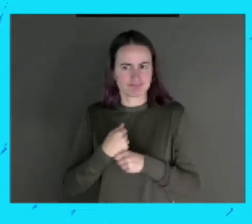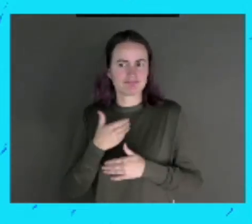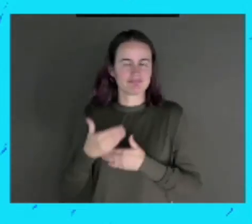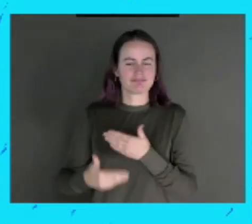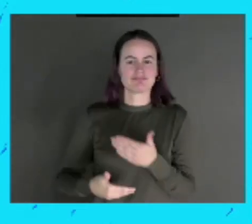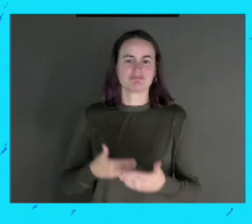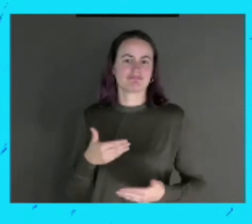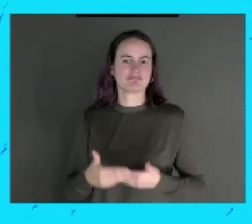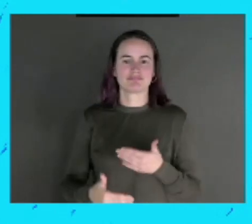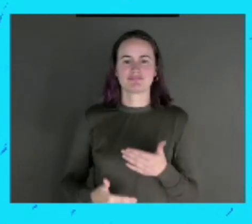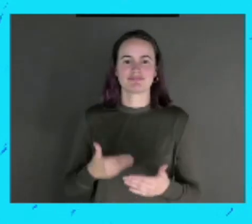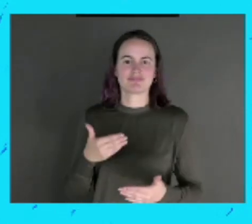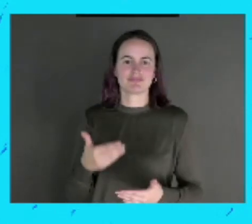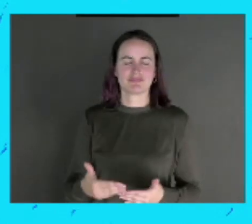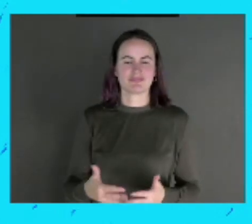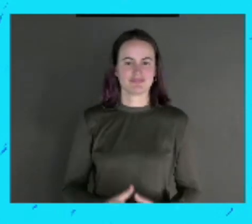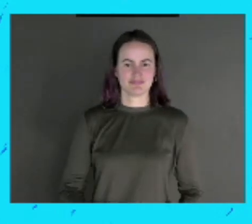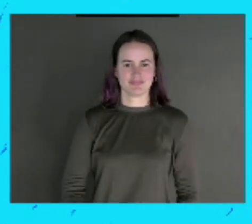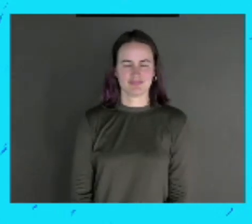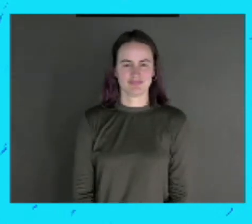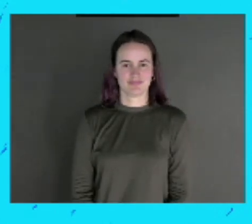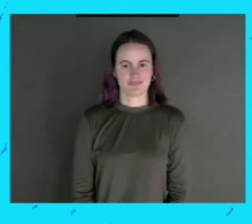this time.